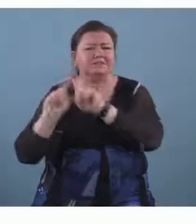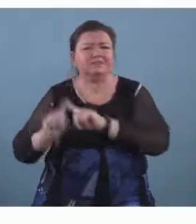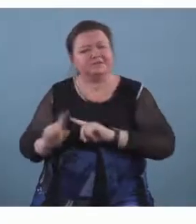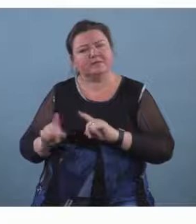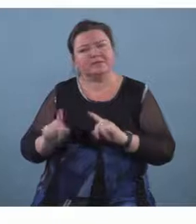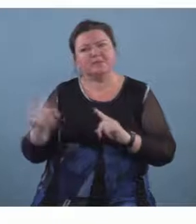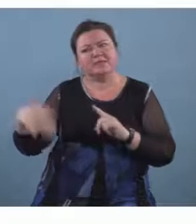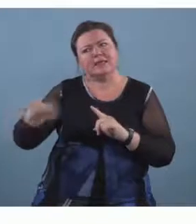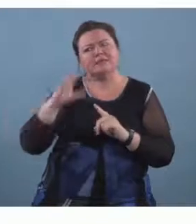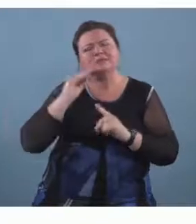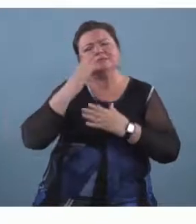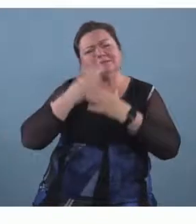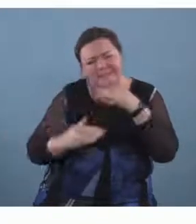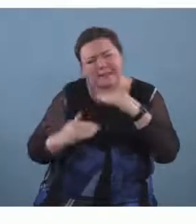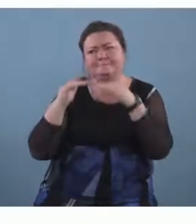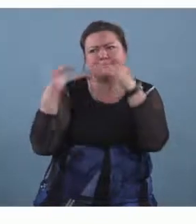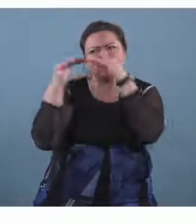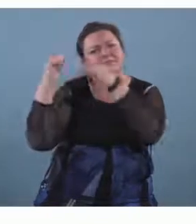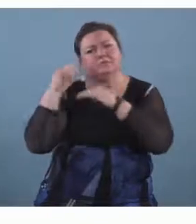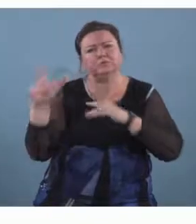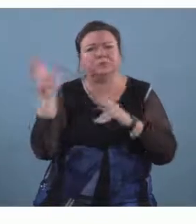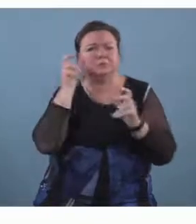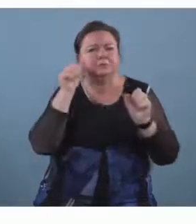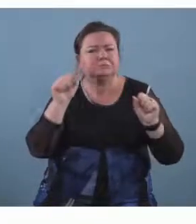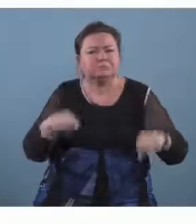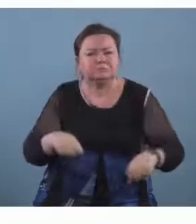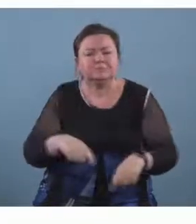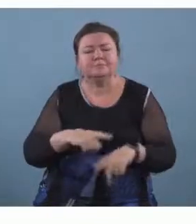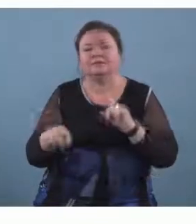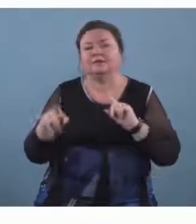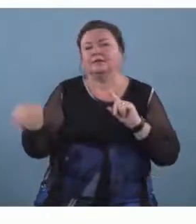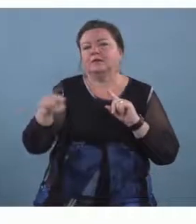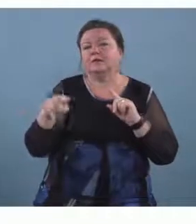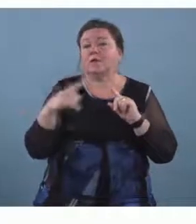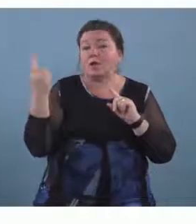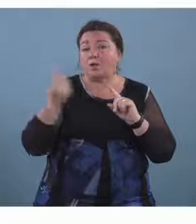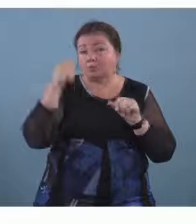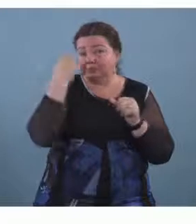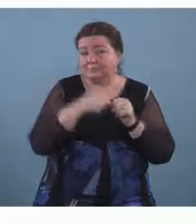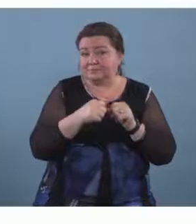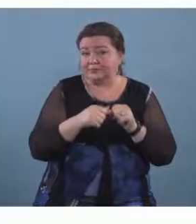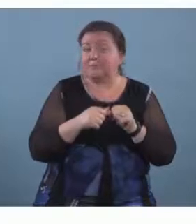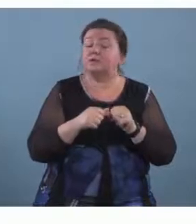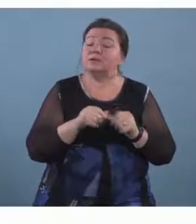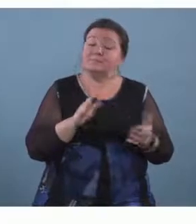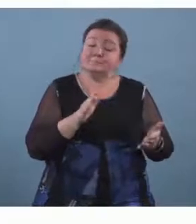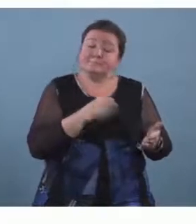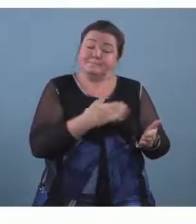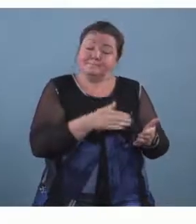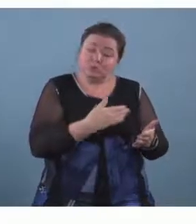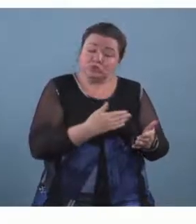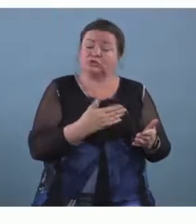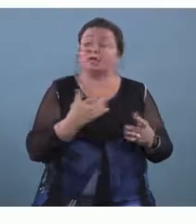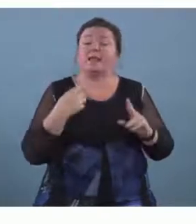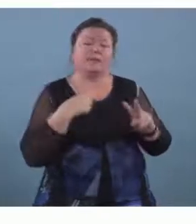of hearing learning through hearing devices we always must remember that musical perception and appreciation